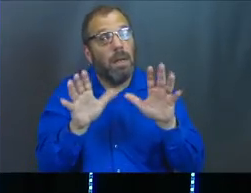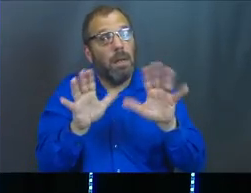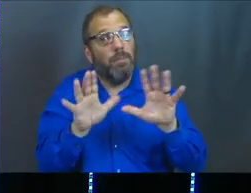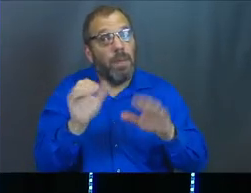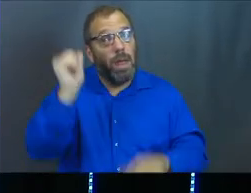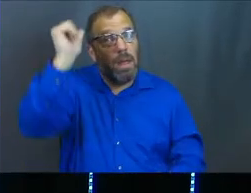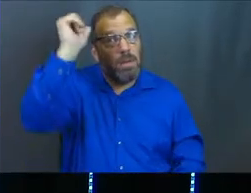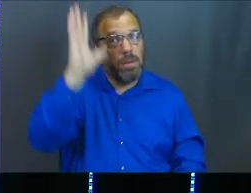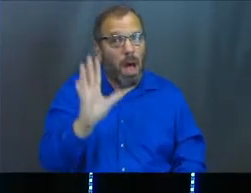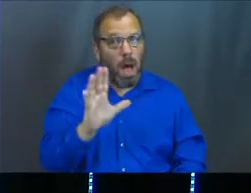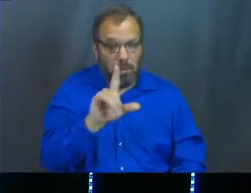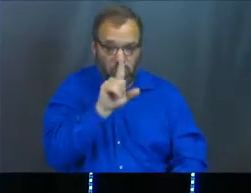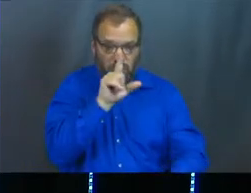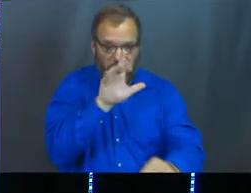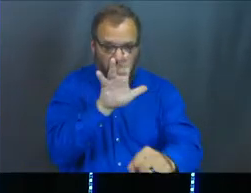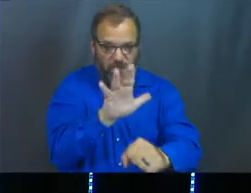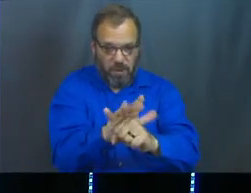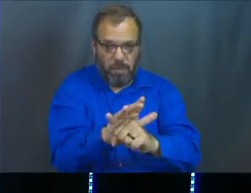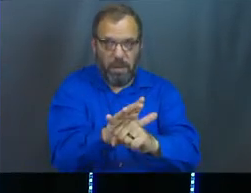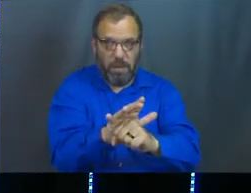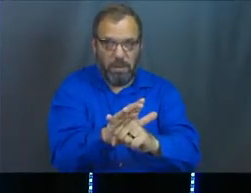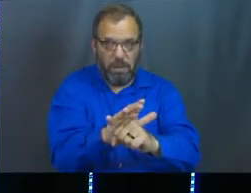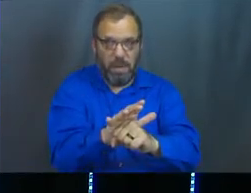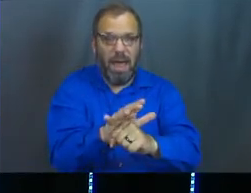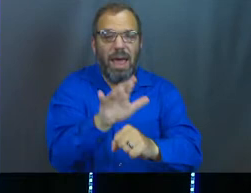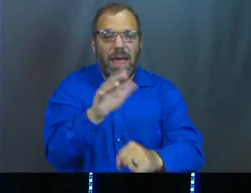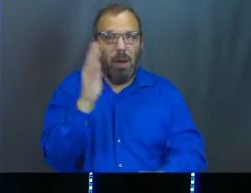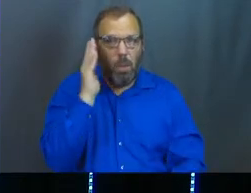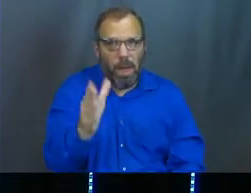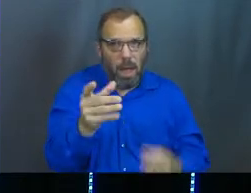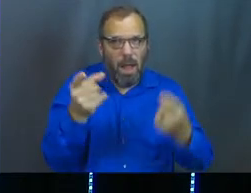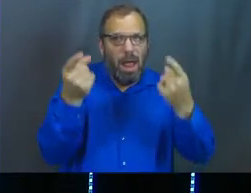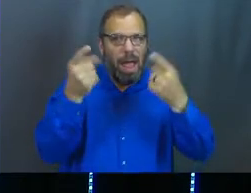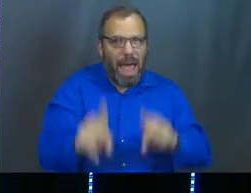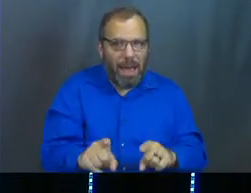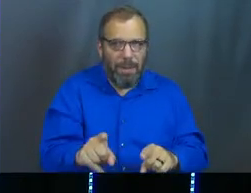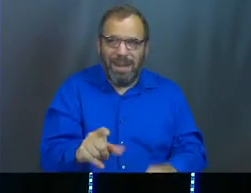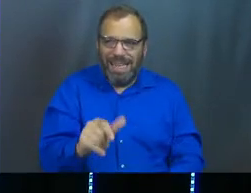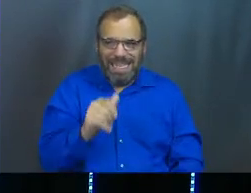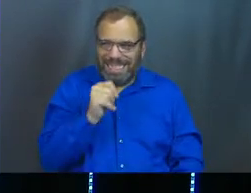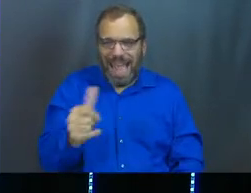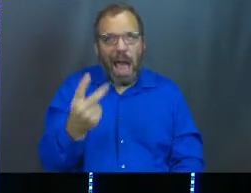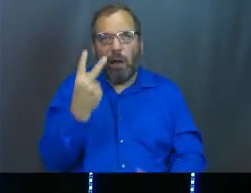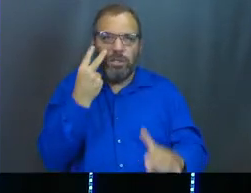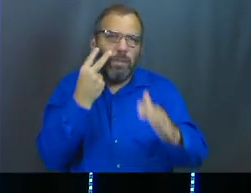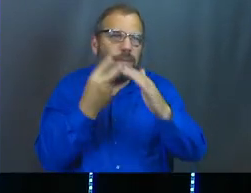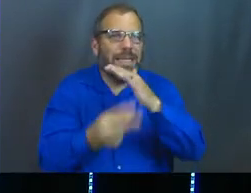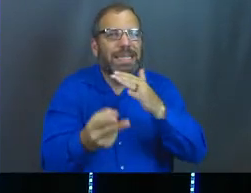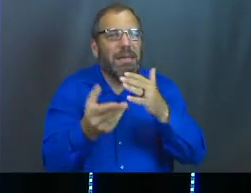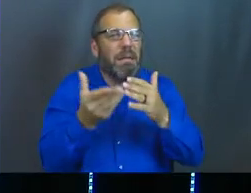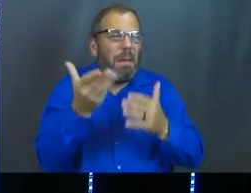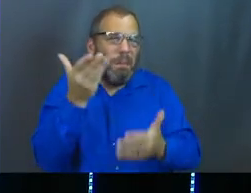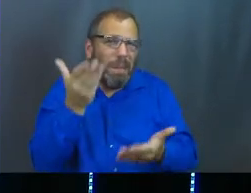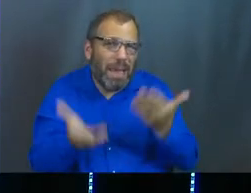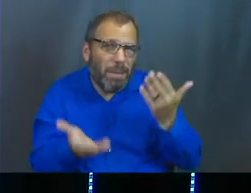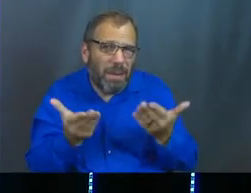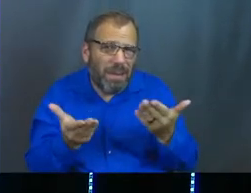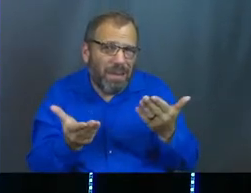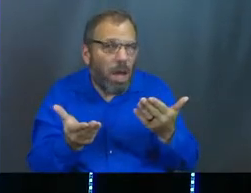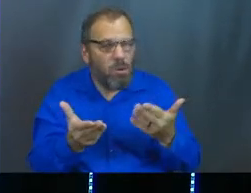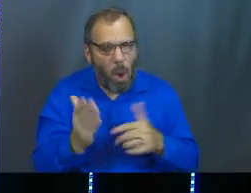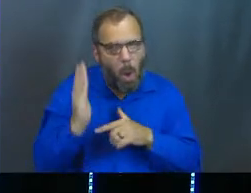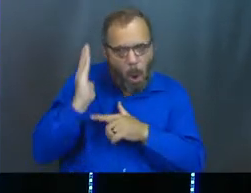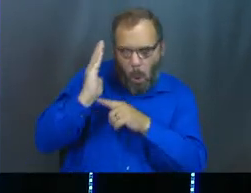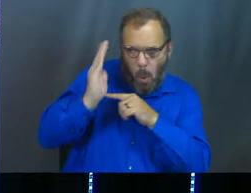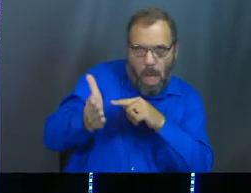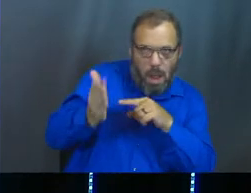God is confirming the word that it will happen. This is not just a prediction of something that might happen. This will